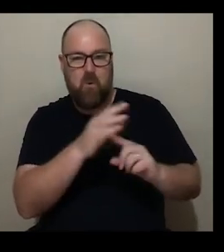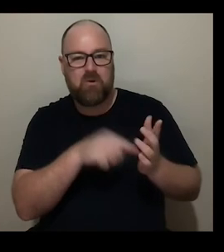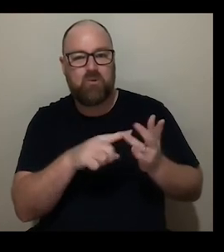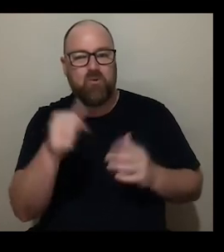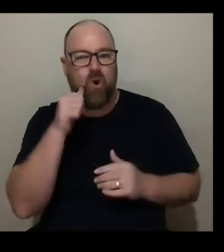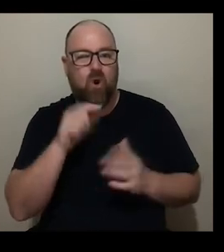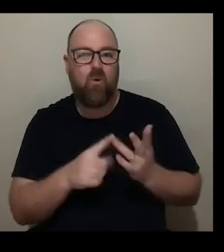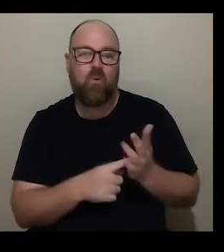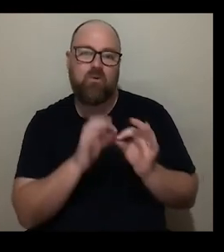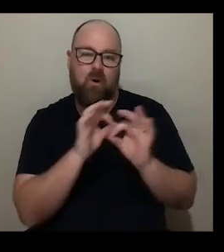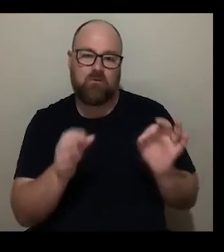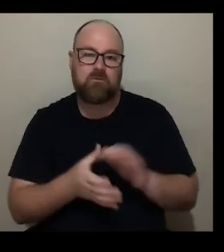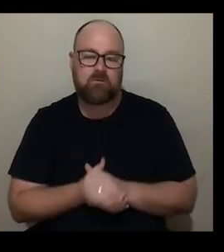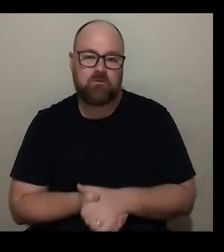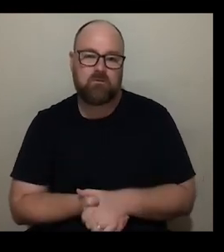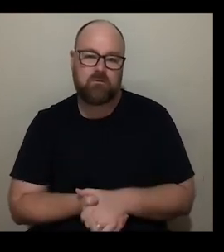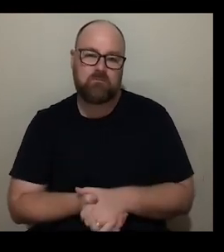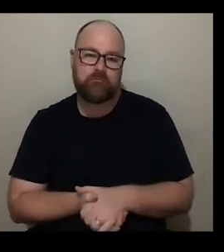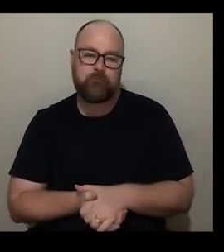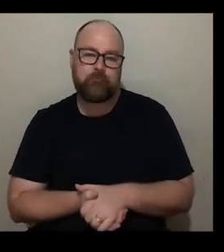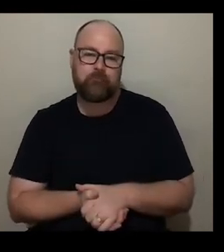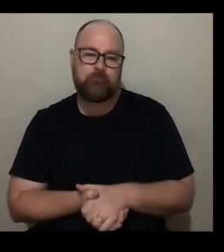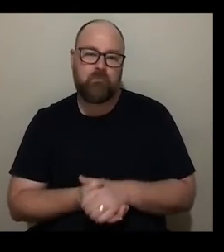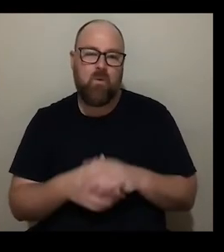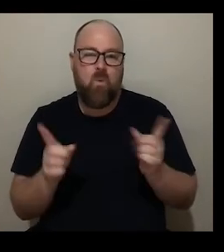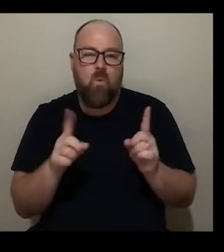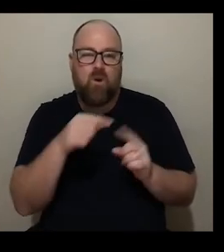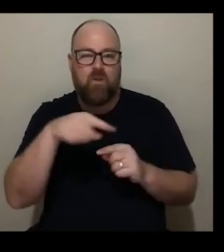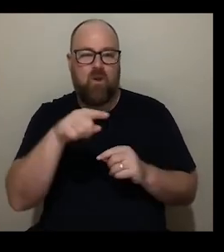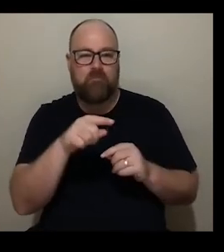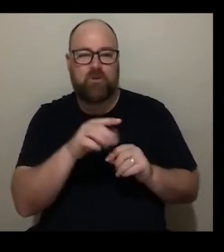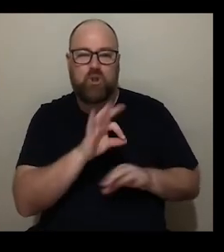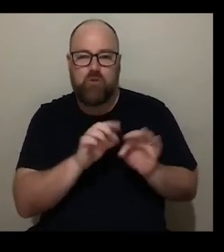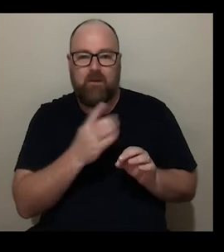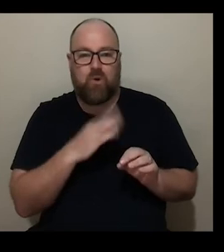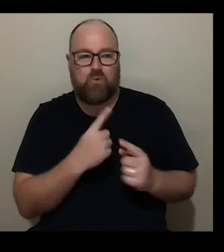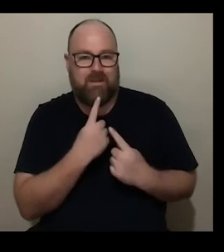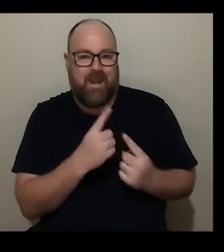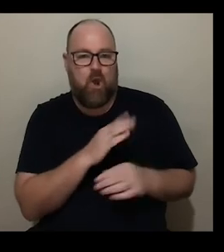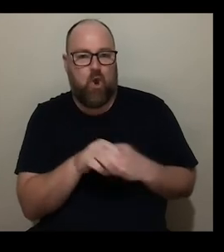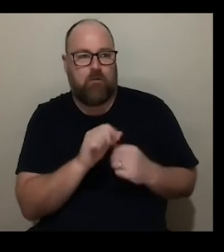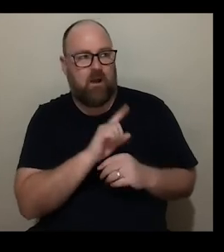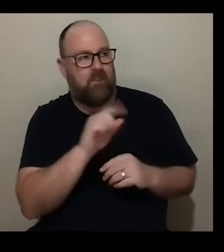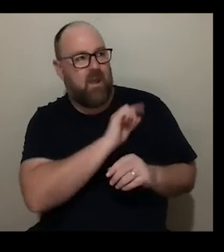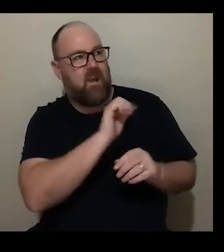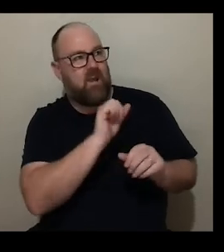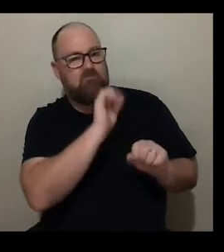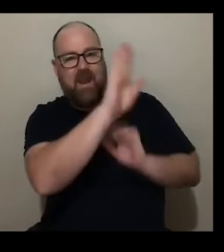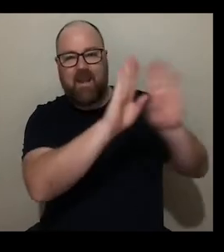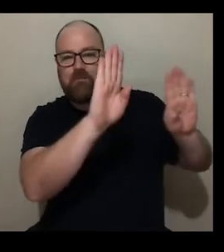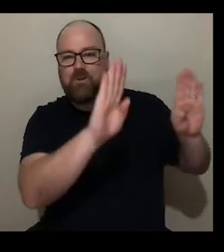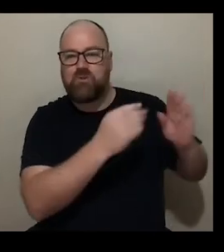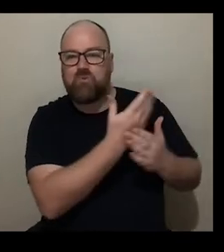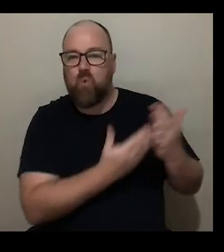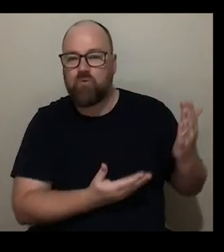uh the theme of the room or or what the curators want to say about the story that's being told uh within the exhibition